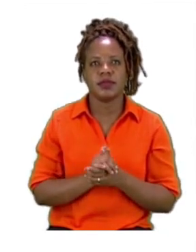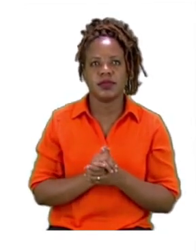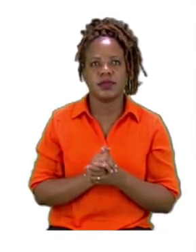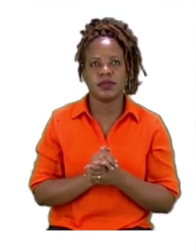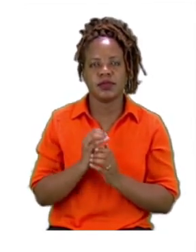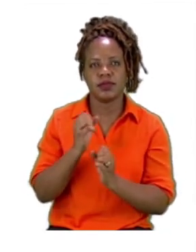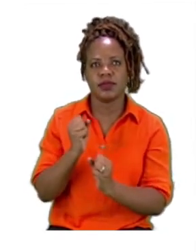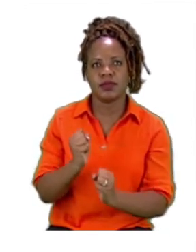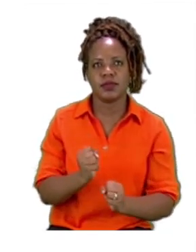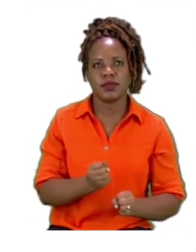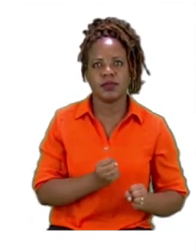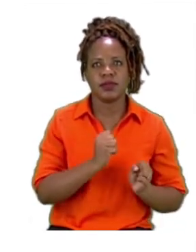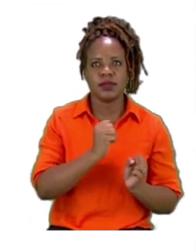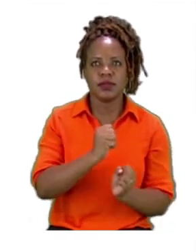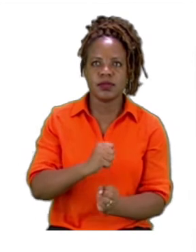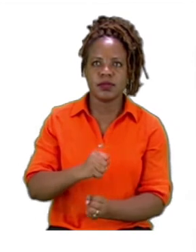canoe,